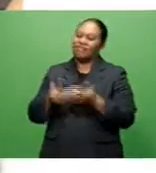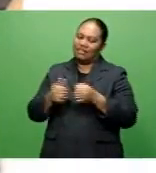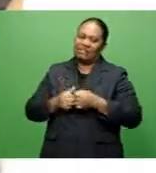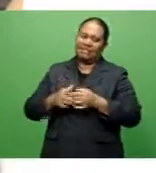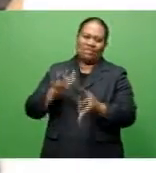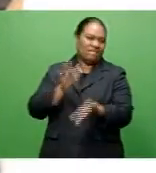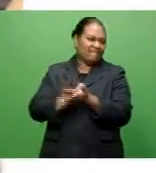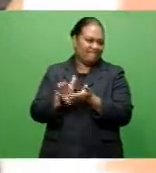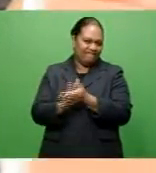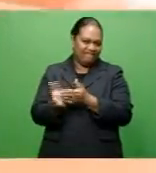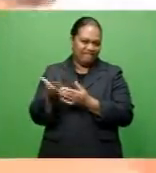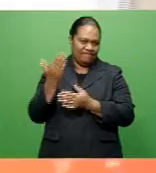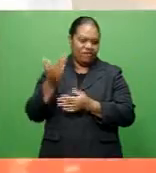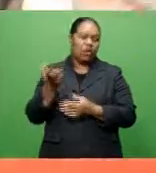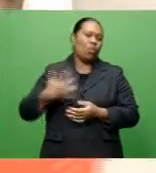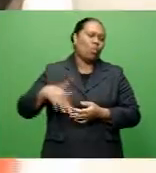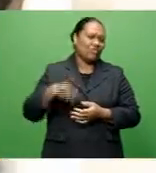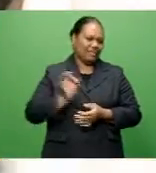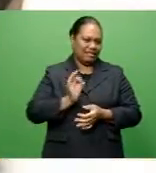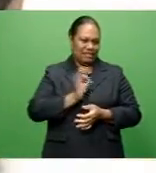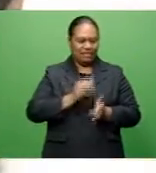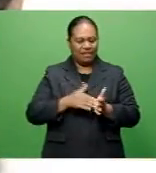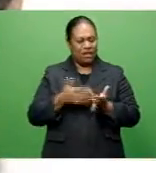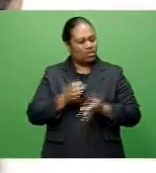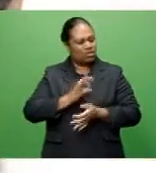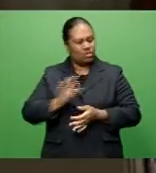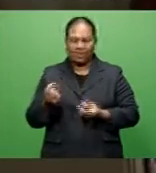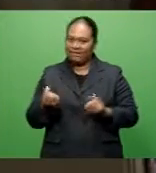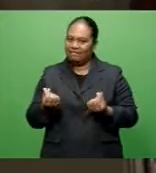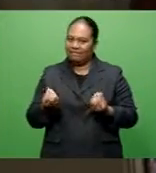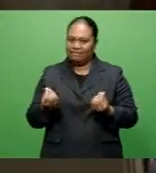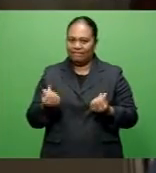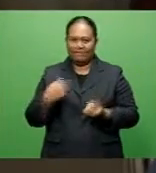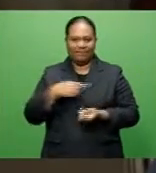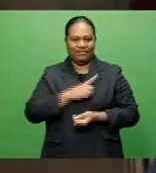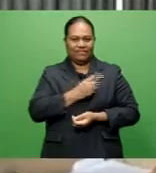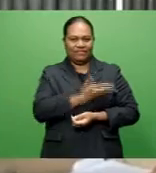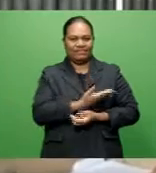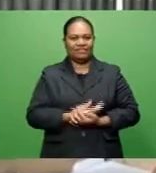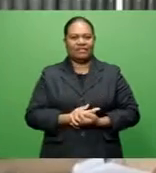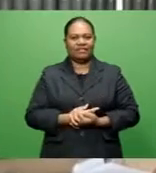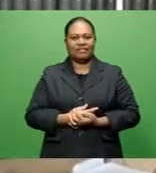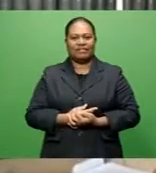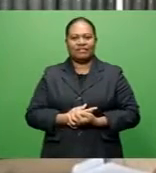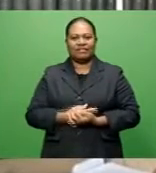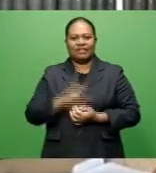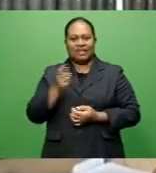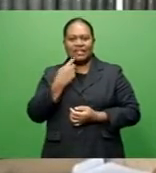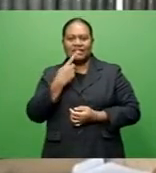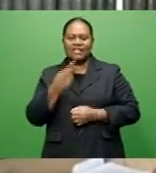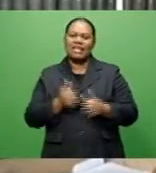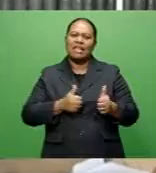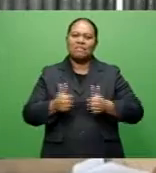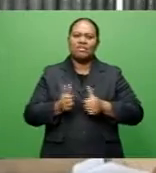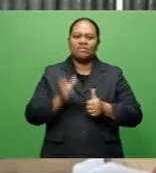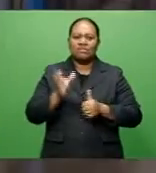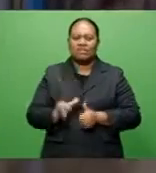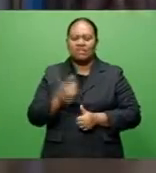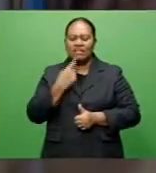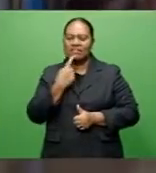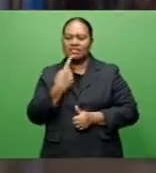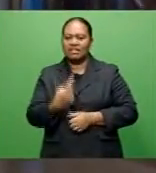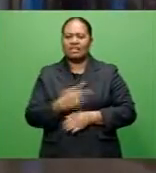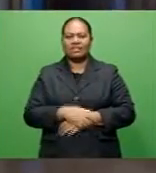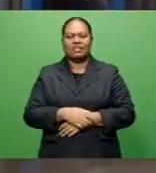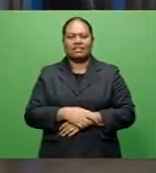All my staffs are doing the cleaning and it's not an easy day for us. Special Administrator Ami Kouli says it